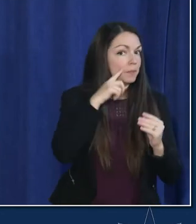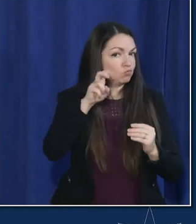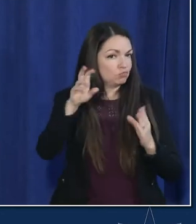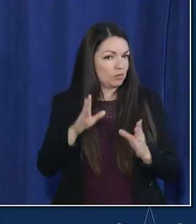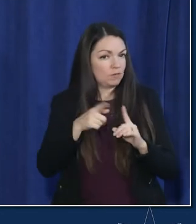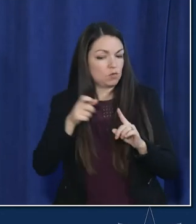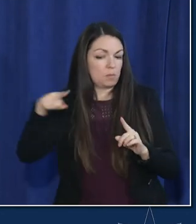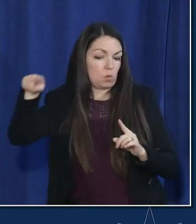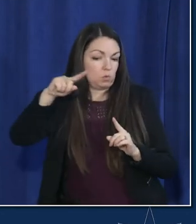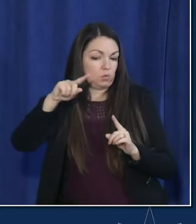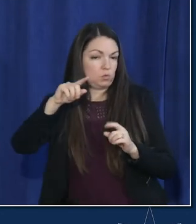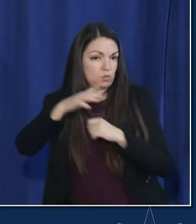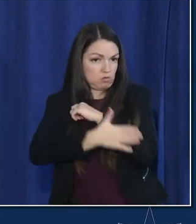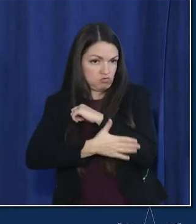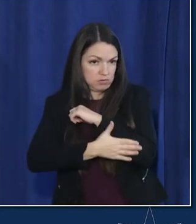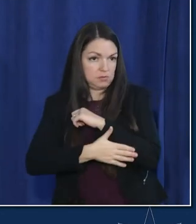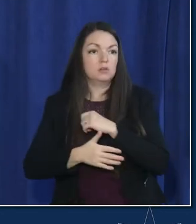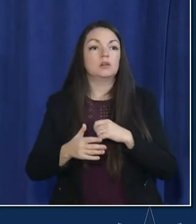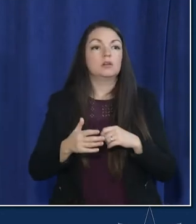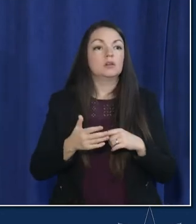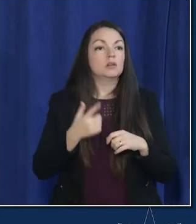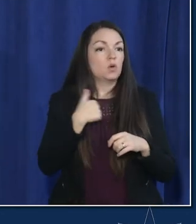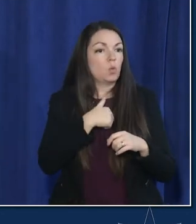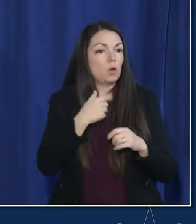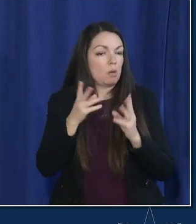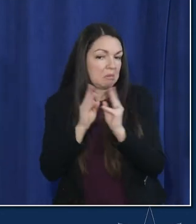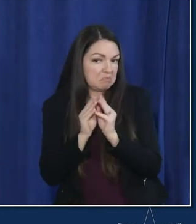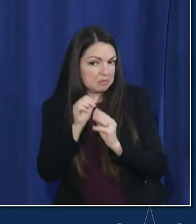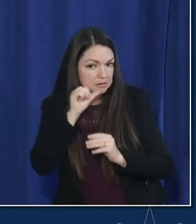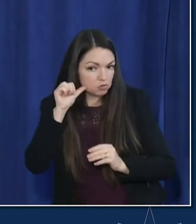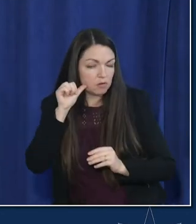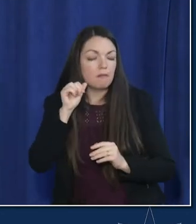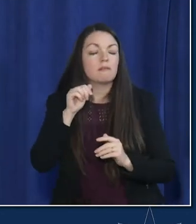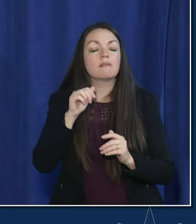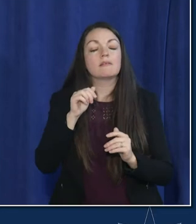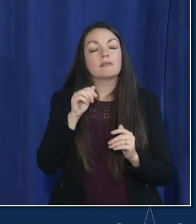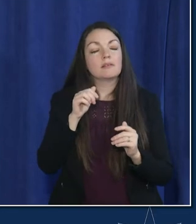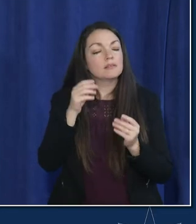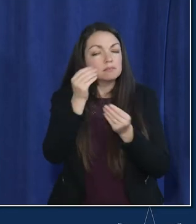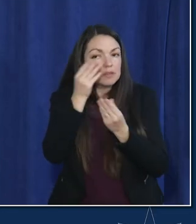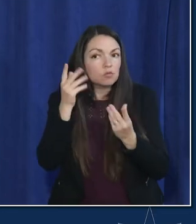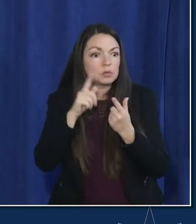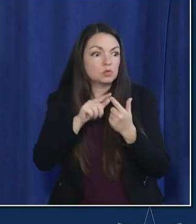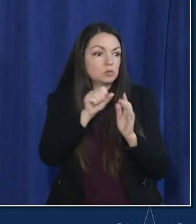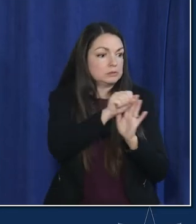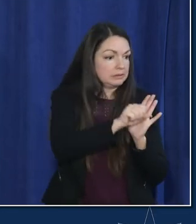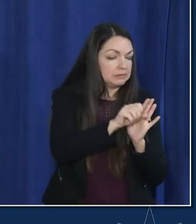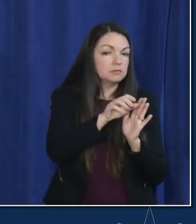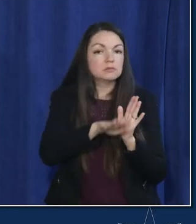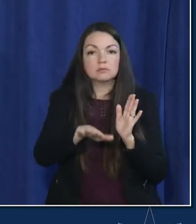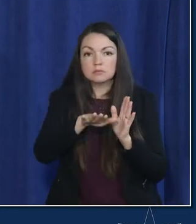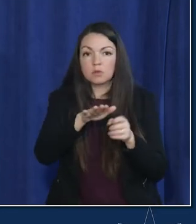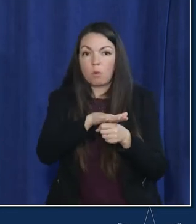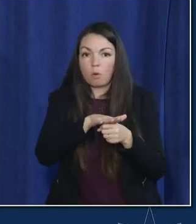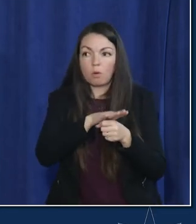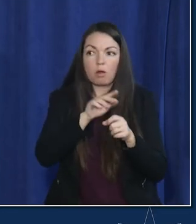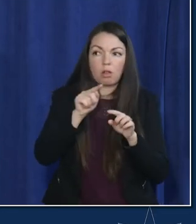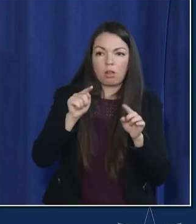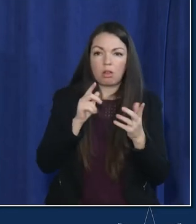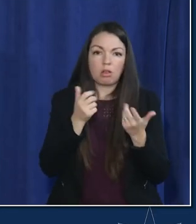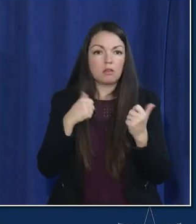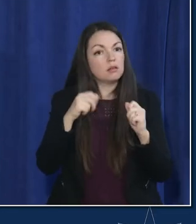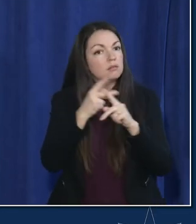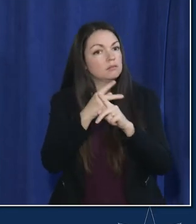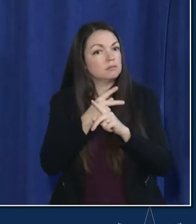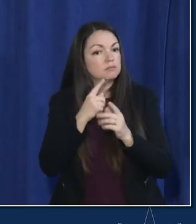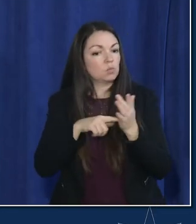countries they're working on sort of getting that we were on a call yesterday getting information to you know states and to locals um still figuring out a little bit of